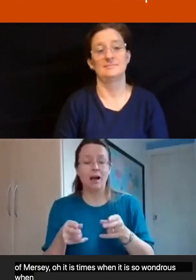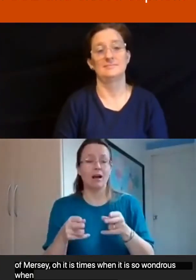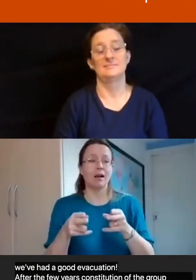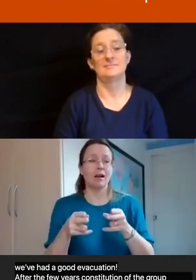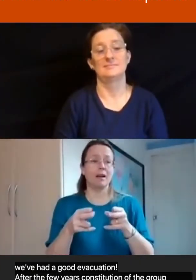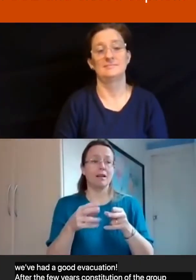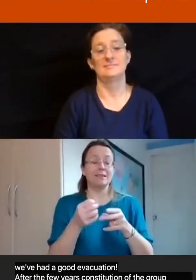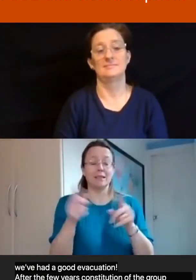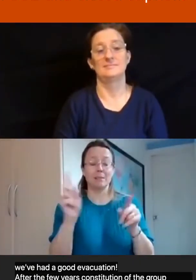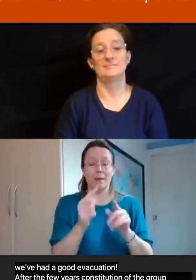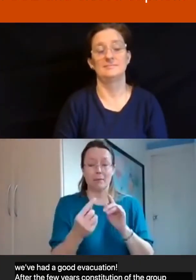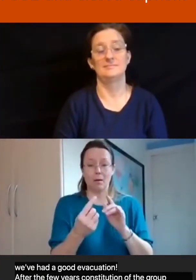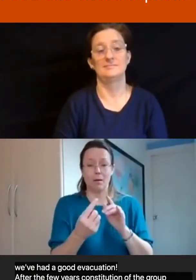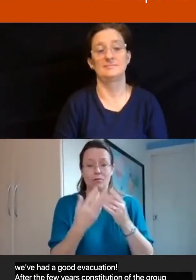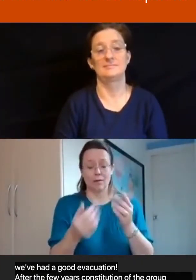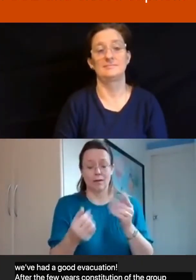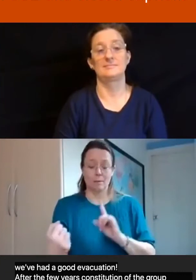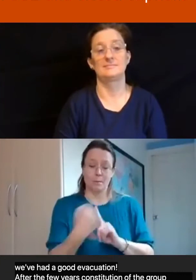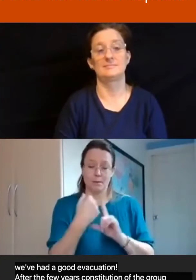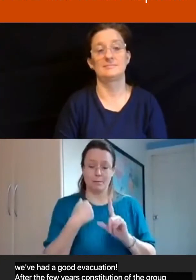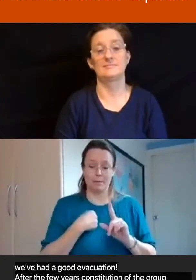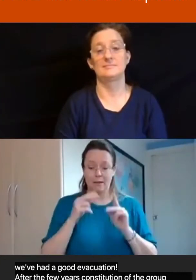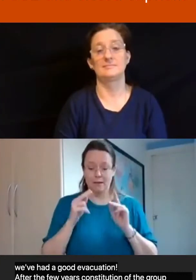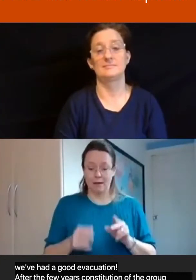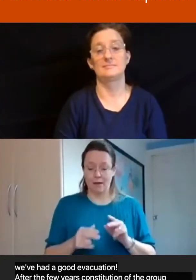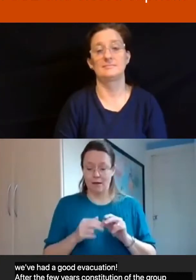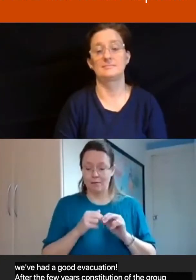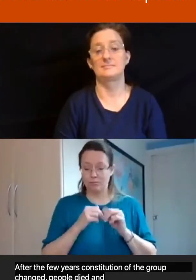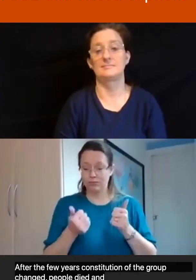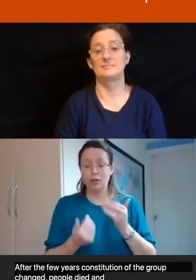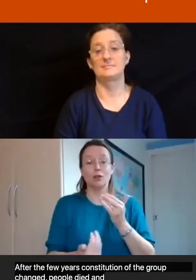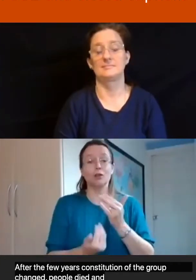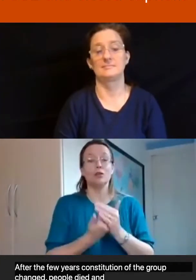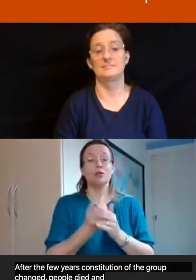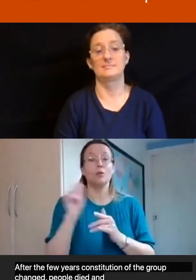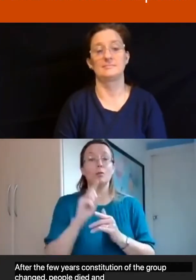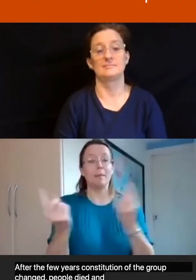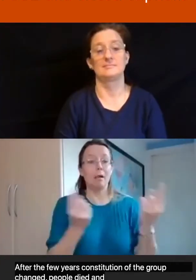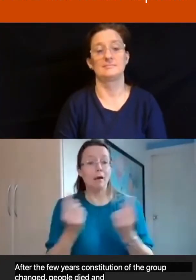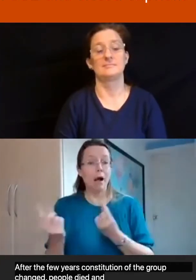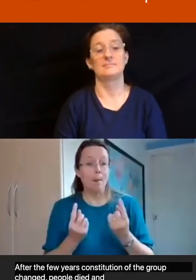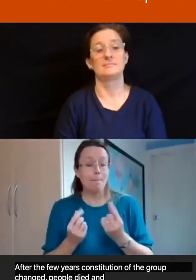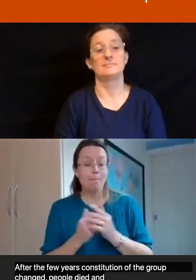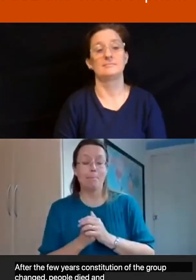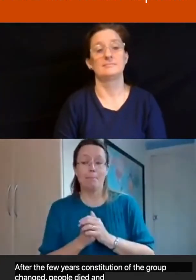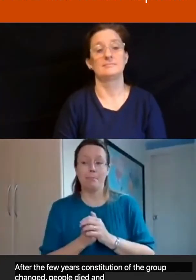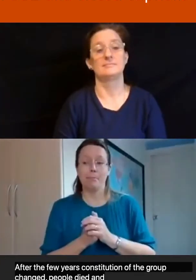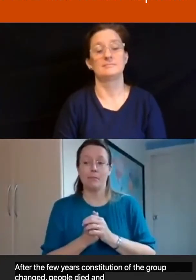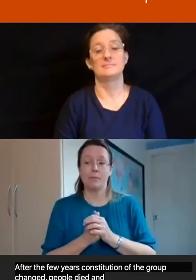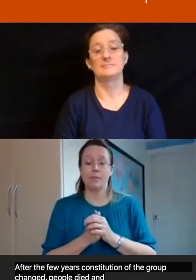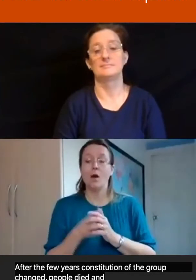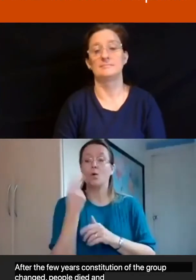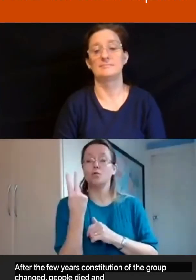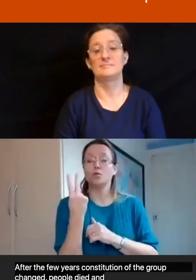it is possible to die. New people joined us, including two retired nurses with experience with